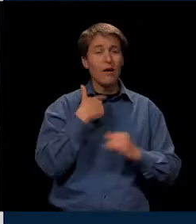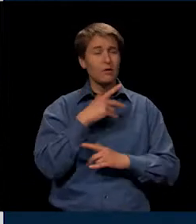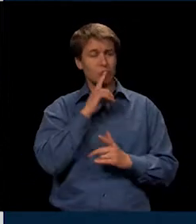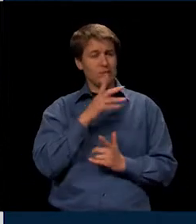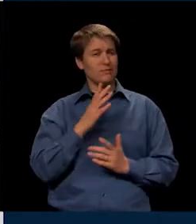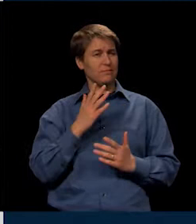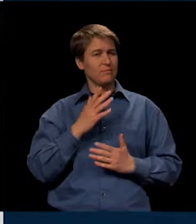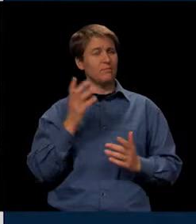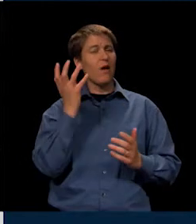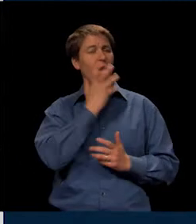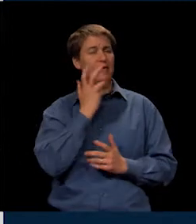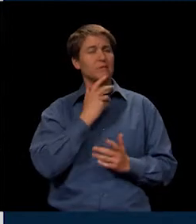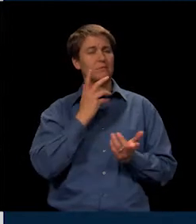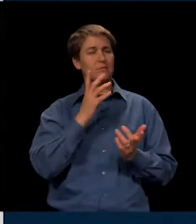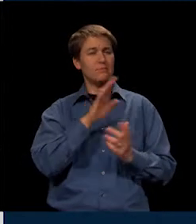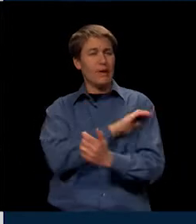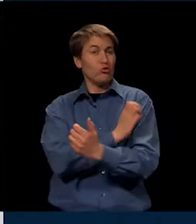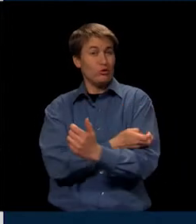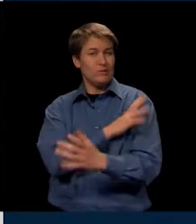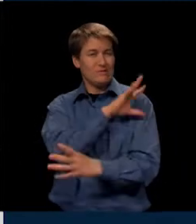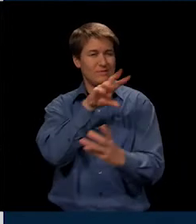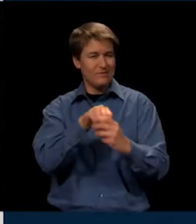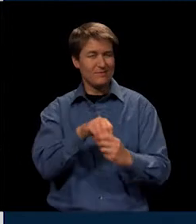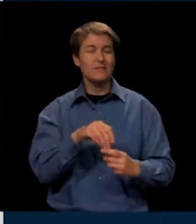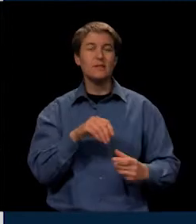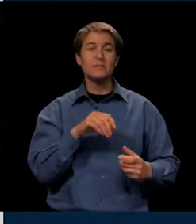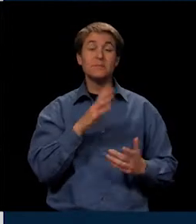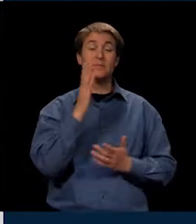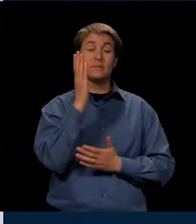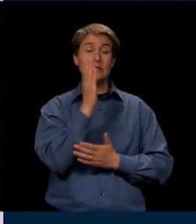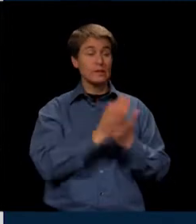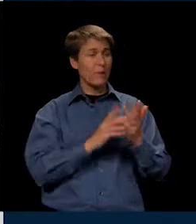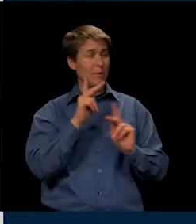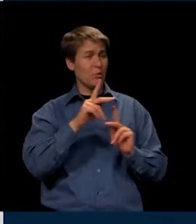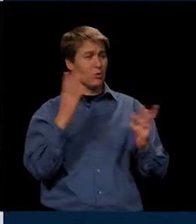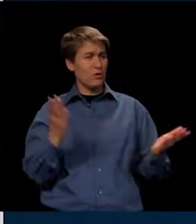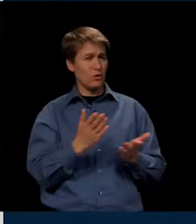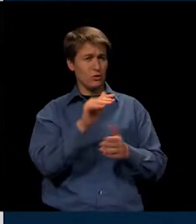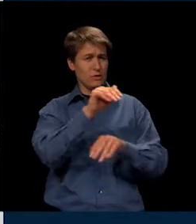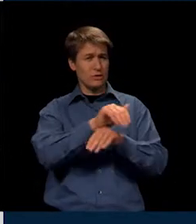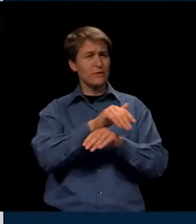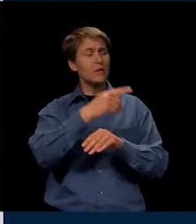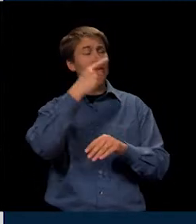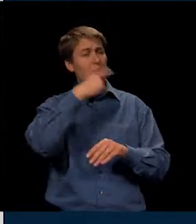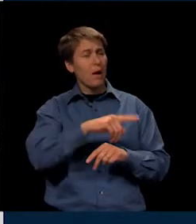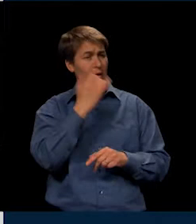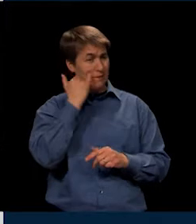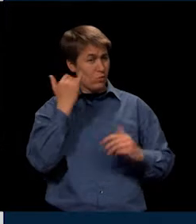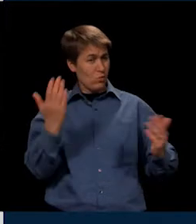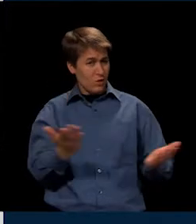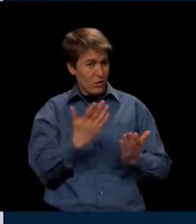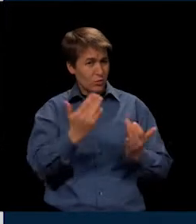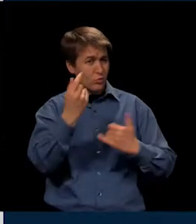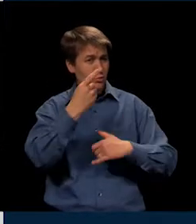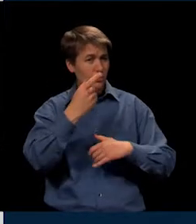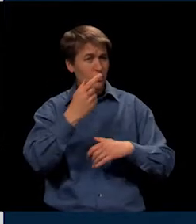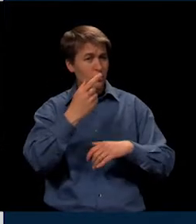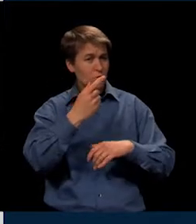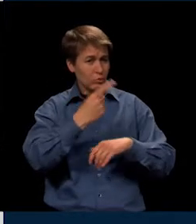some of those individuals are represented here this evening. So would anybody stand that was on our 21st Century